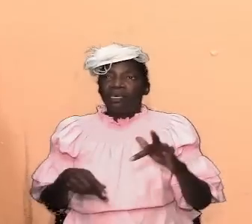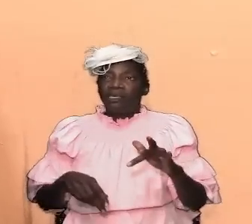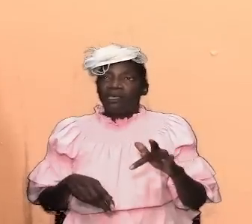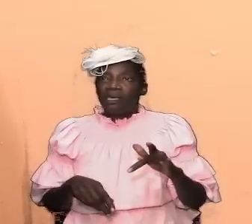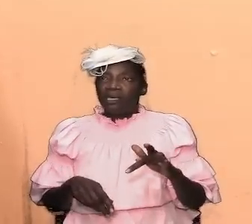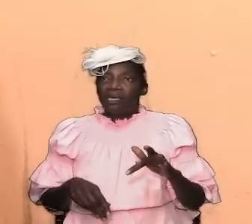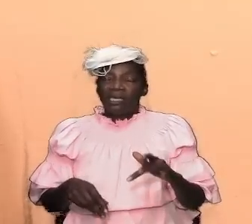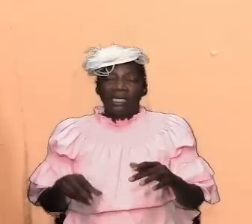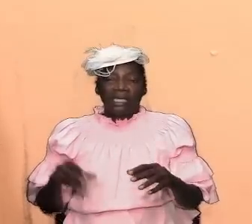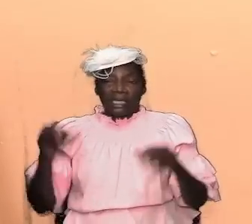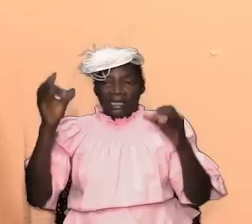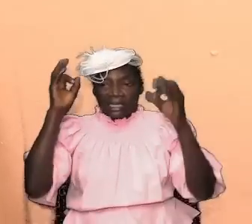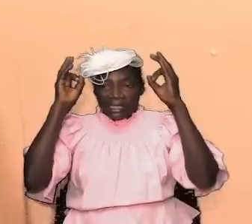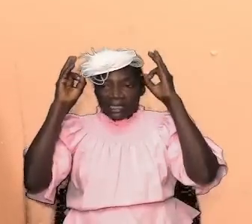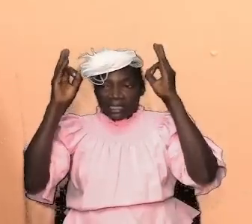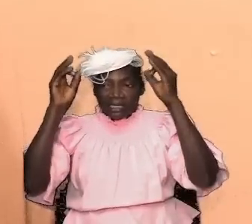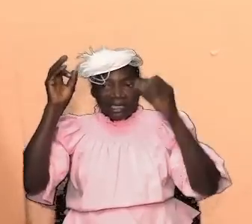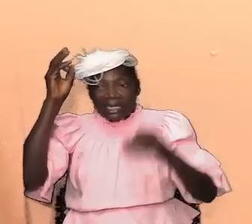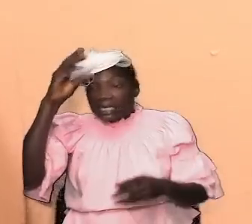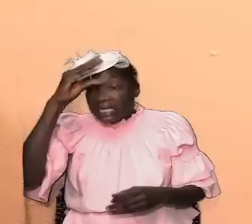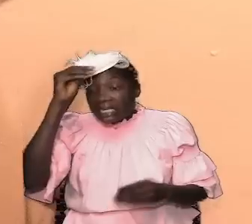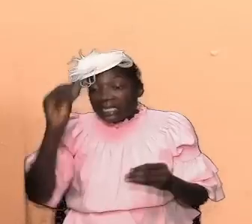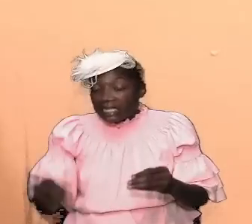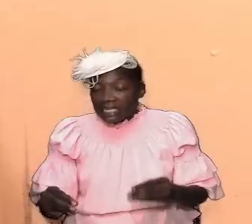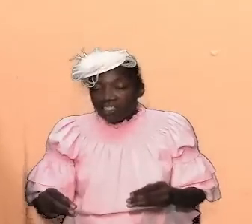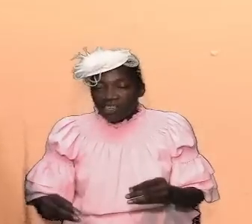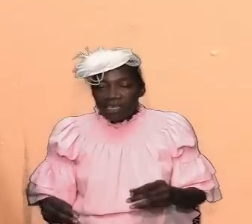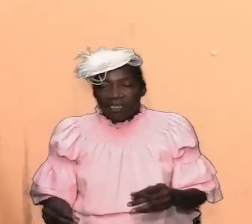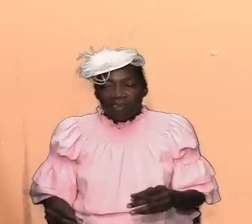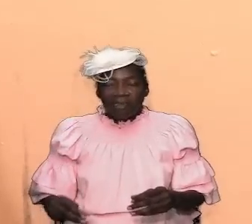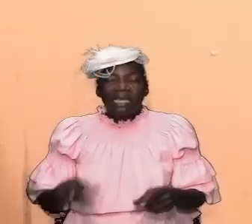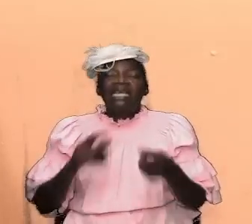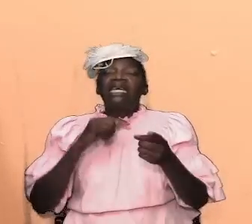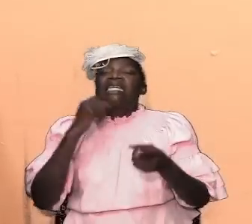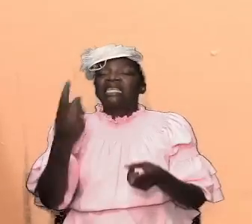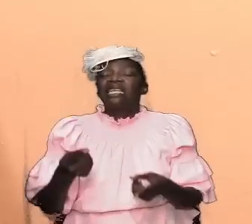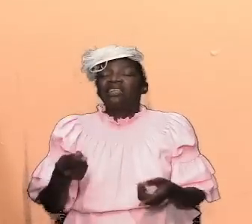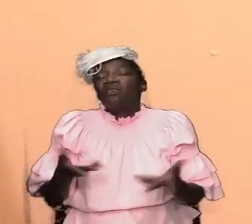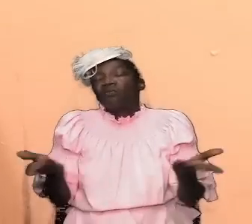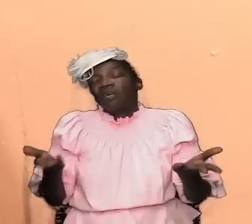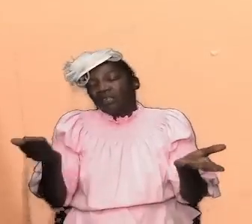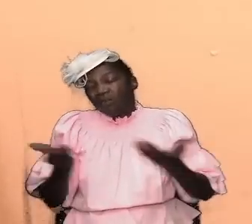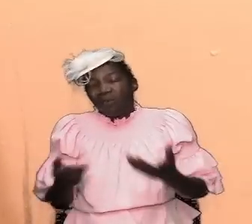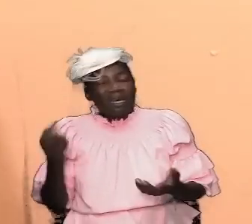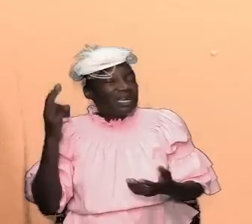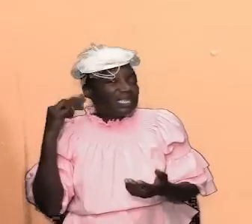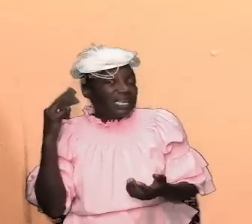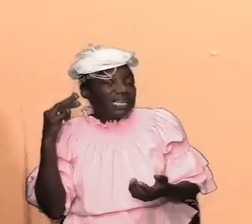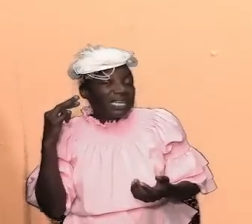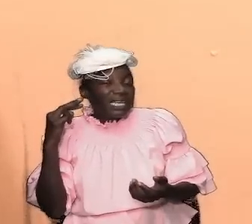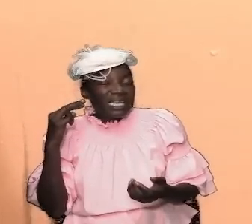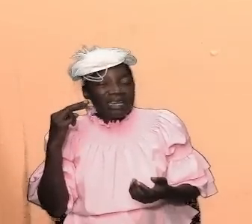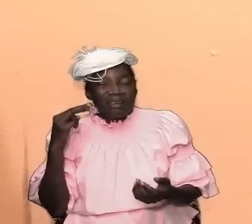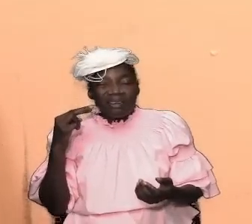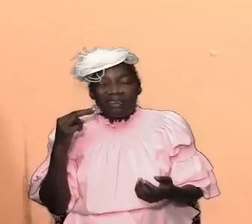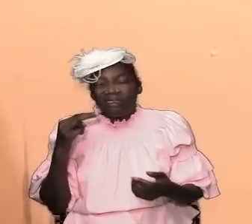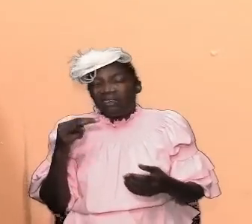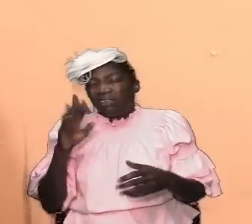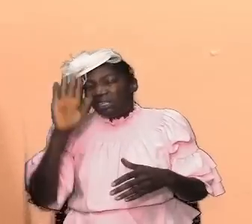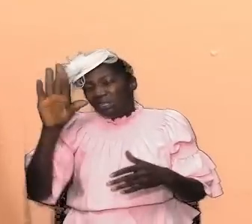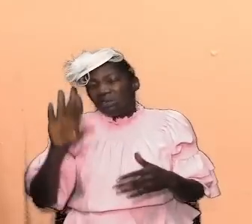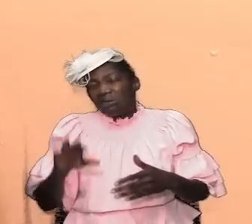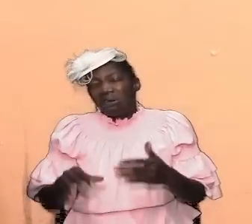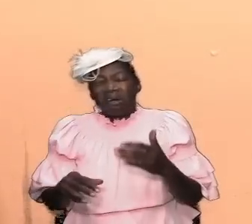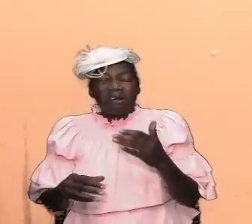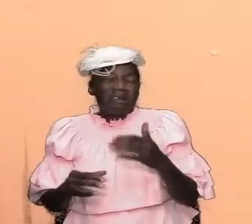with itching ears in other words teachers telling them what they want to hear and it soothes their own flesh and what it